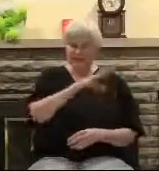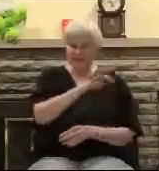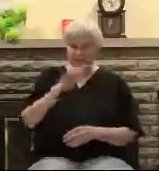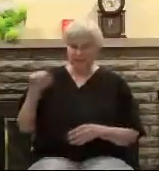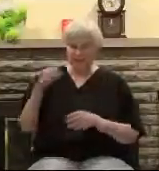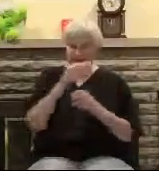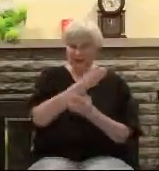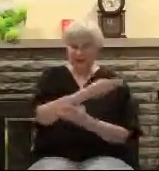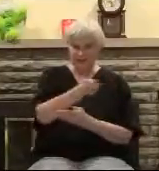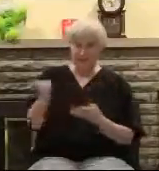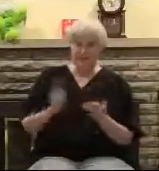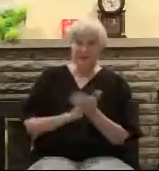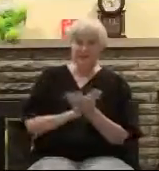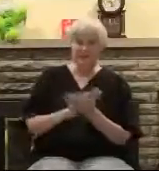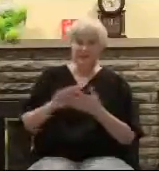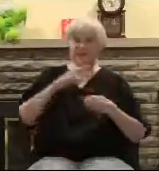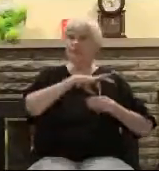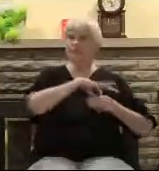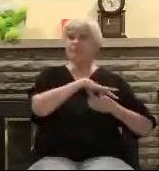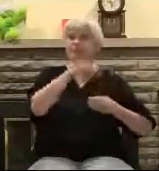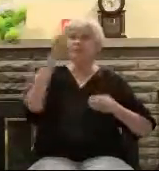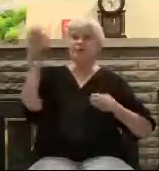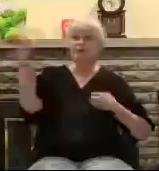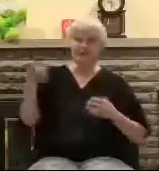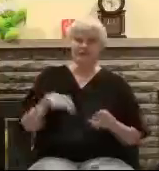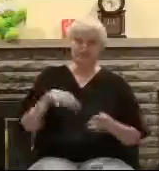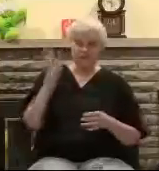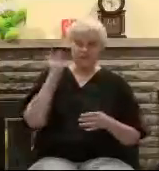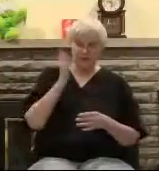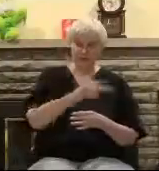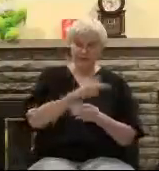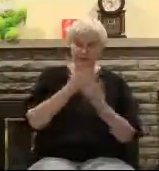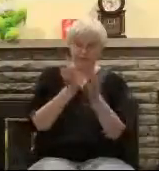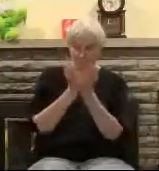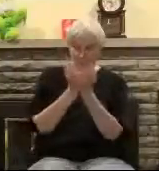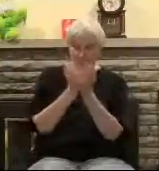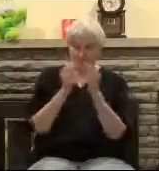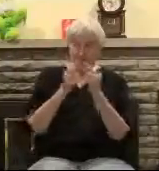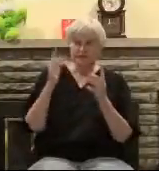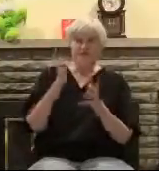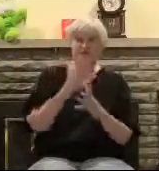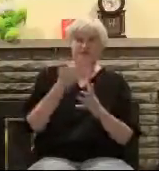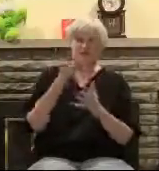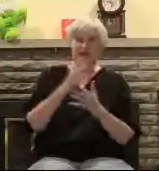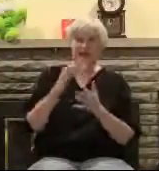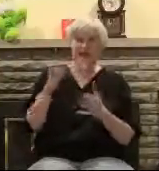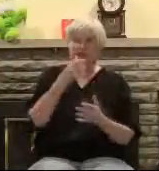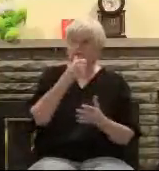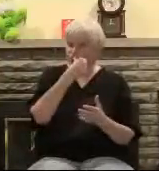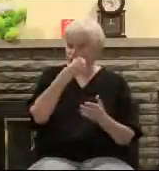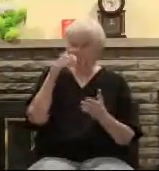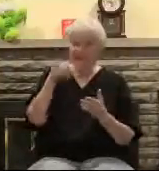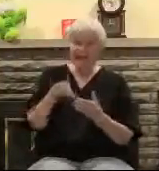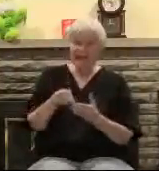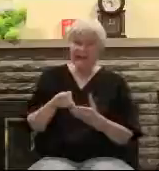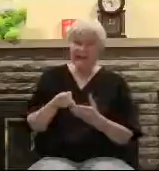Before going to our study, we want to share this letter from Sister Catherine, who writes from Cleveland, Ohio. Catherine wrote in response to our two